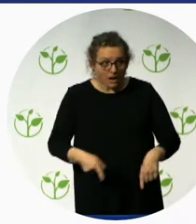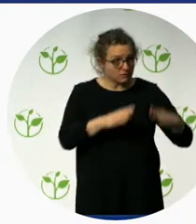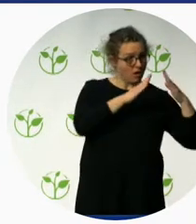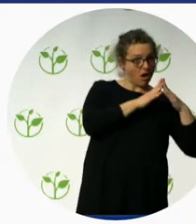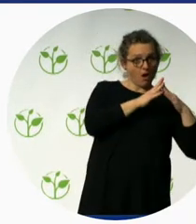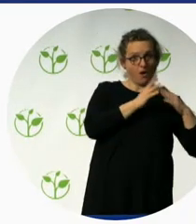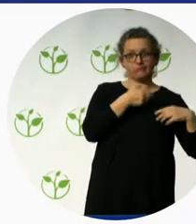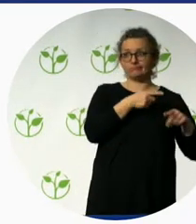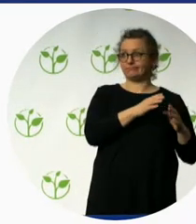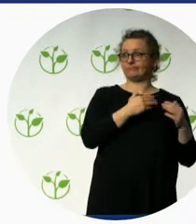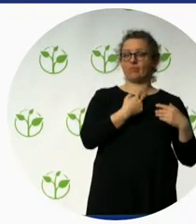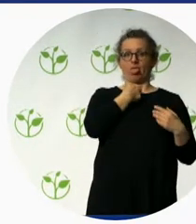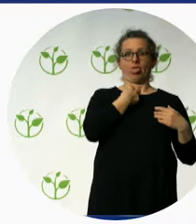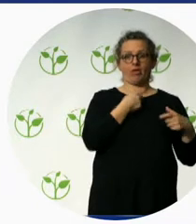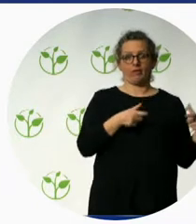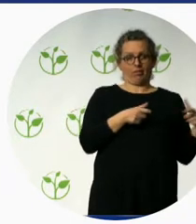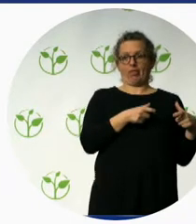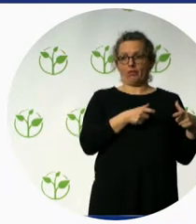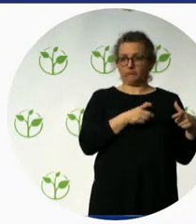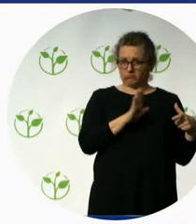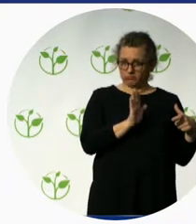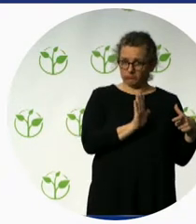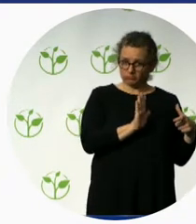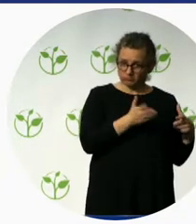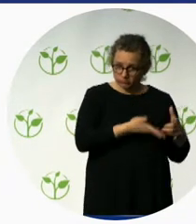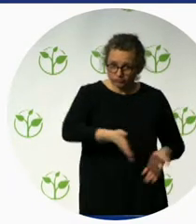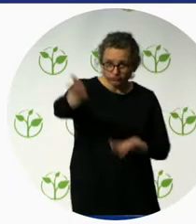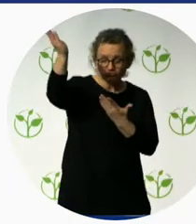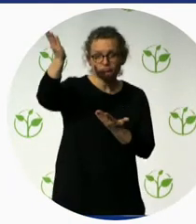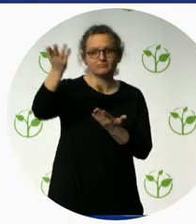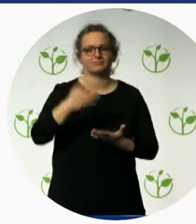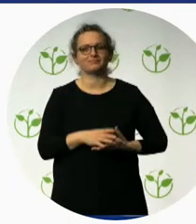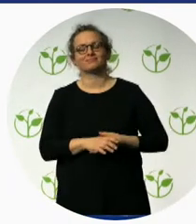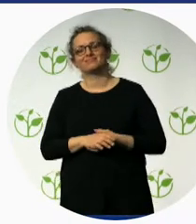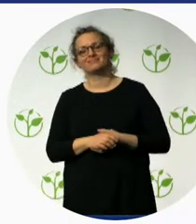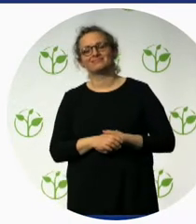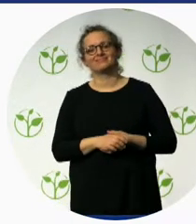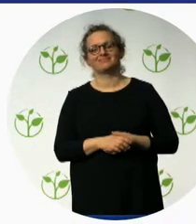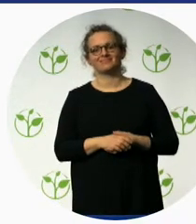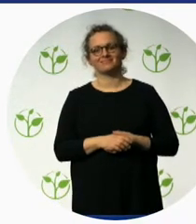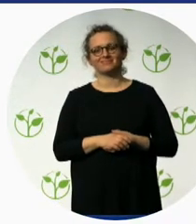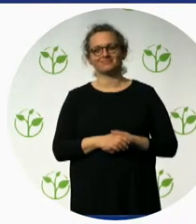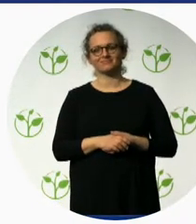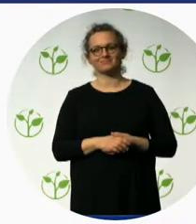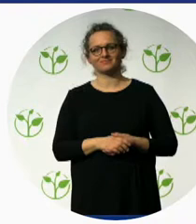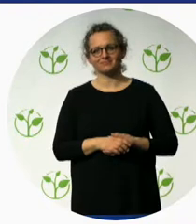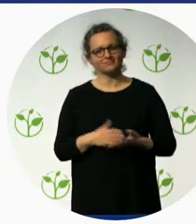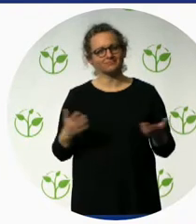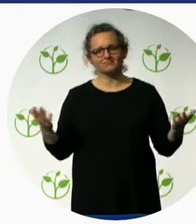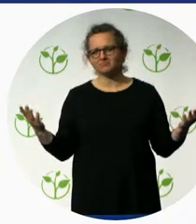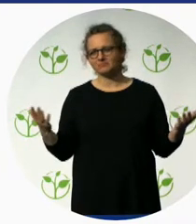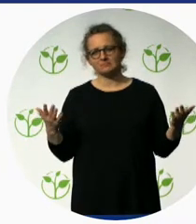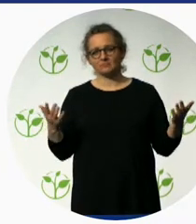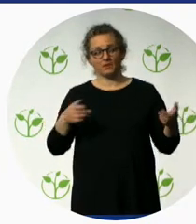to like a holiday spanning 20 days, as long as that. So, and based on the themes of heritage,